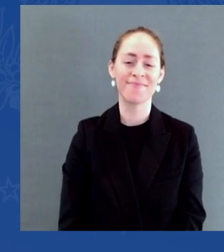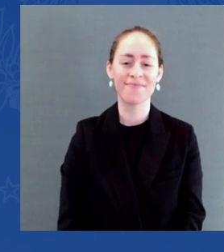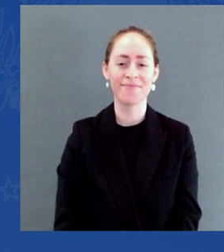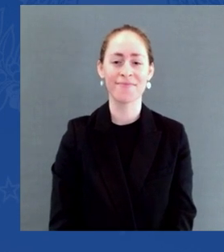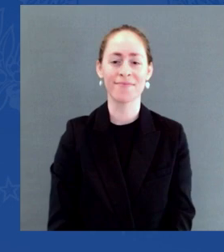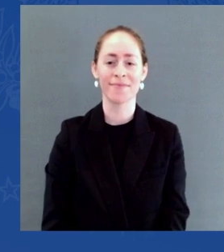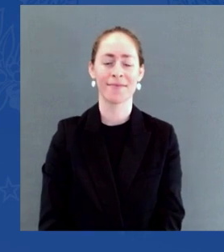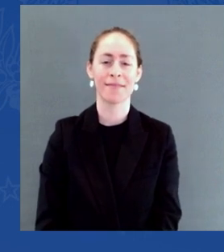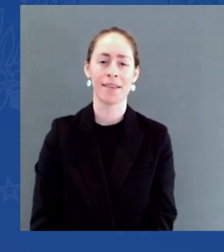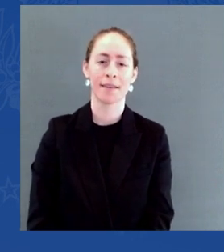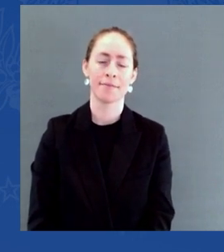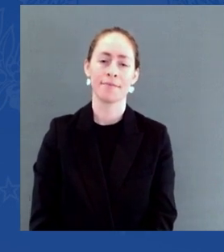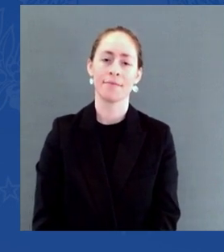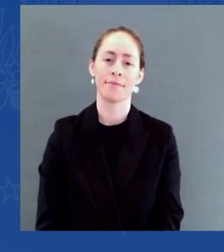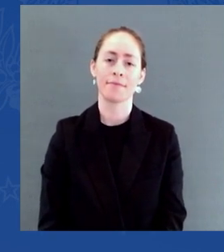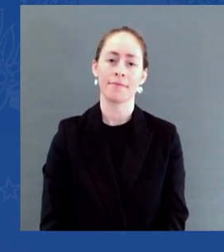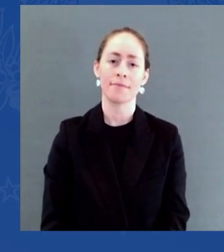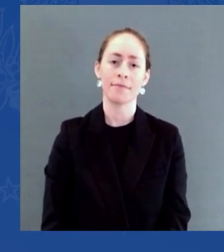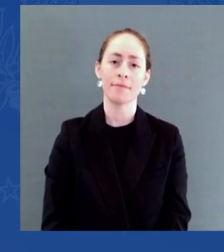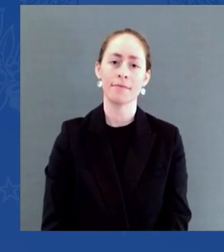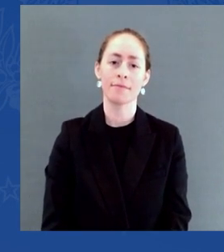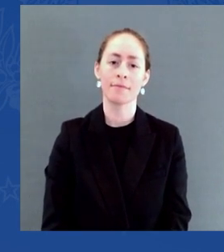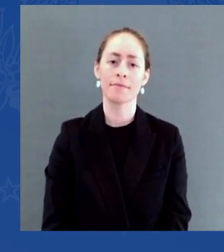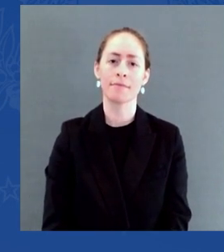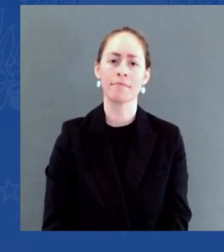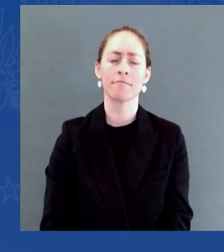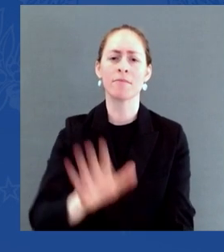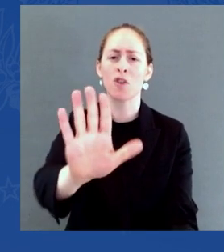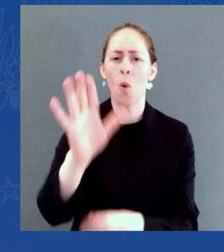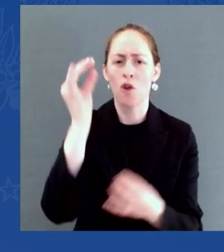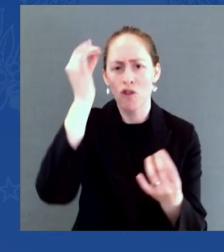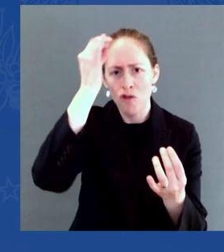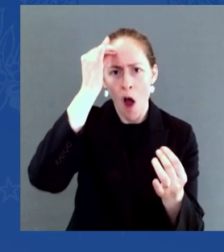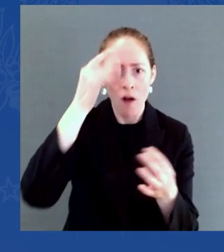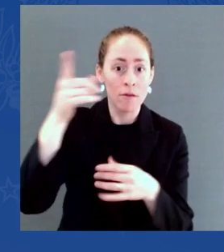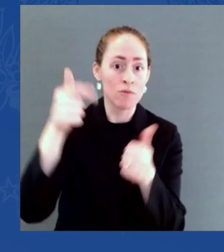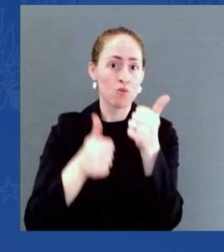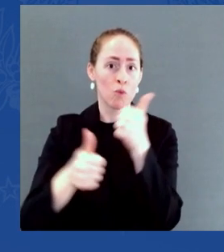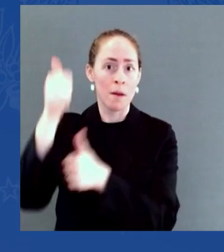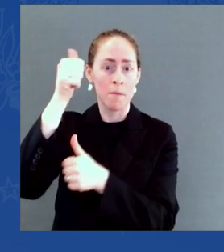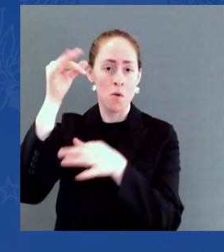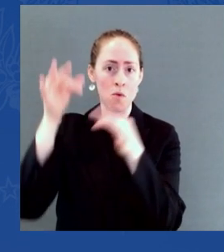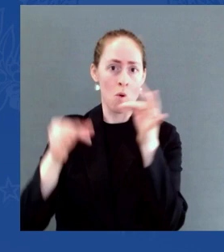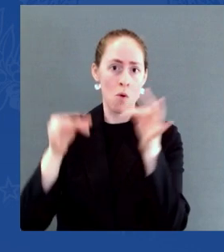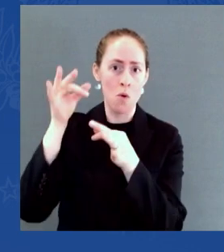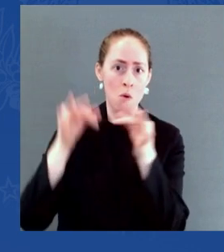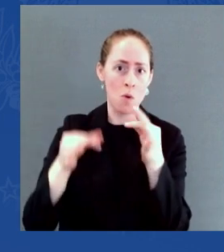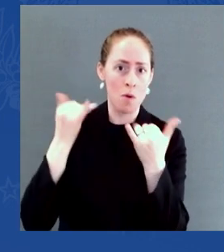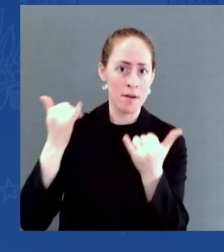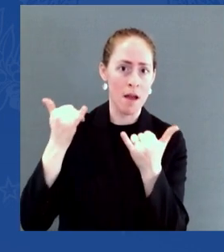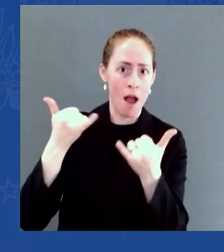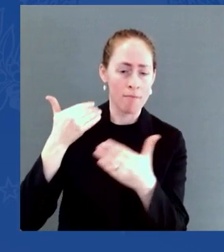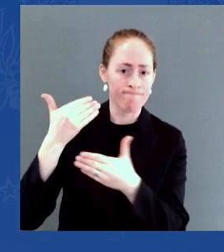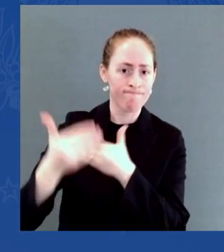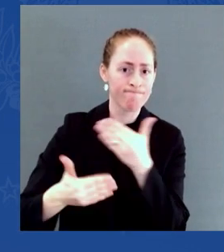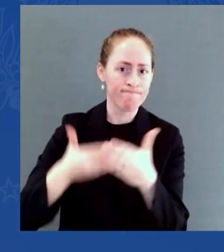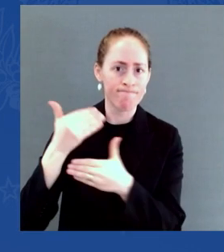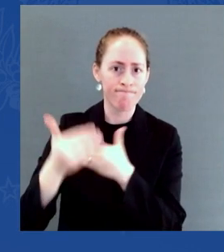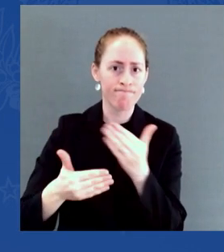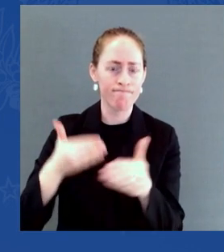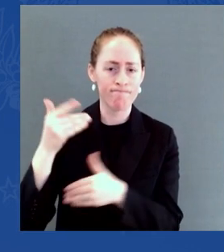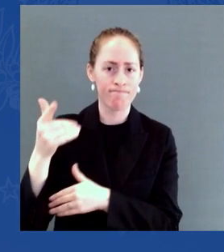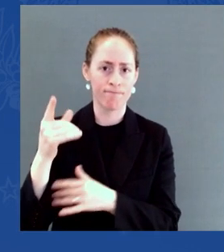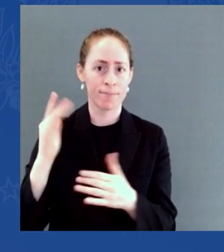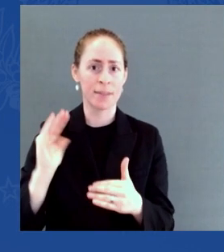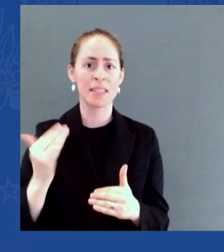verge of major changes to abortion law in the United States. Do you have any plans to try to codify the law? What is your reaction